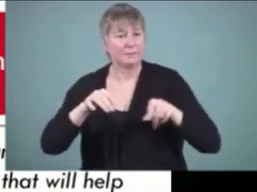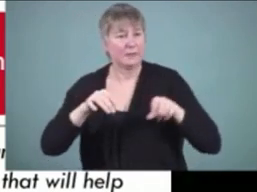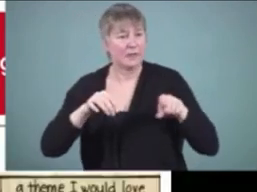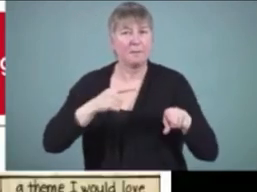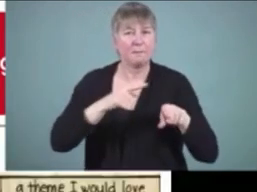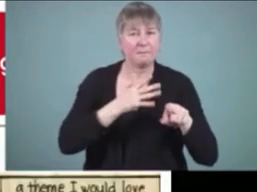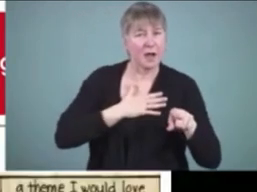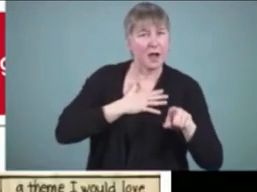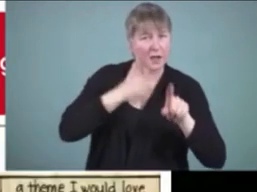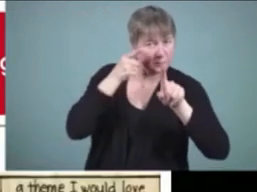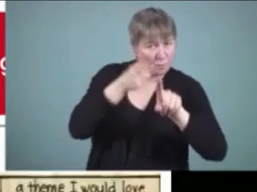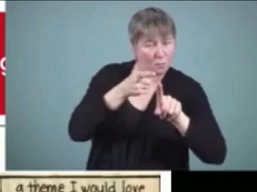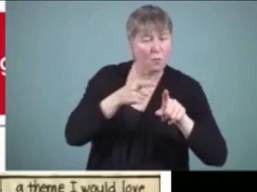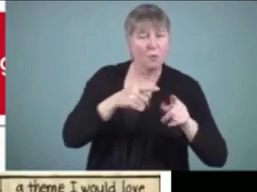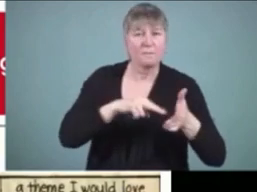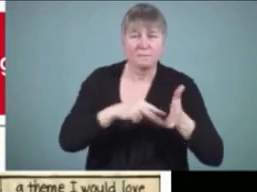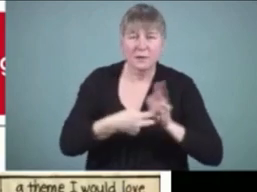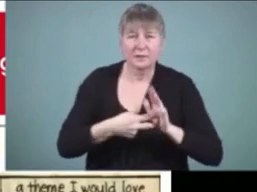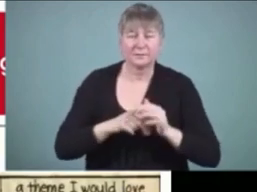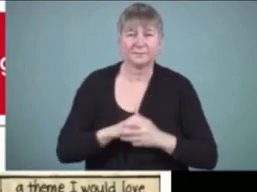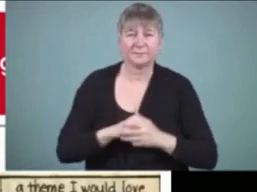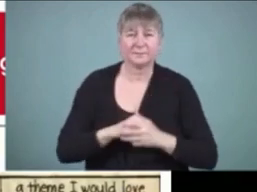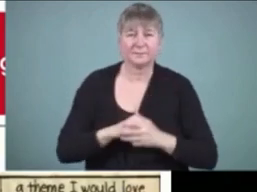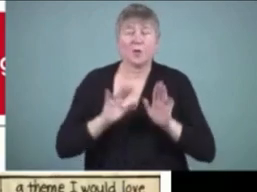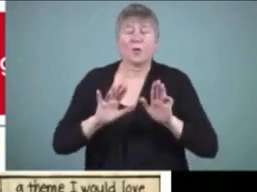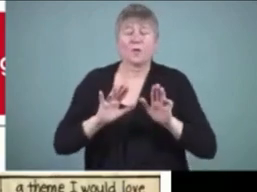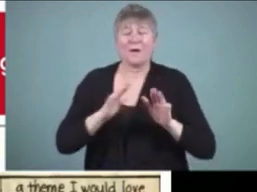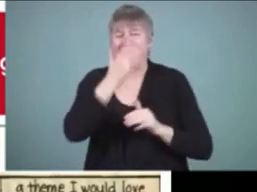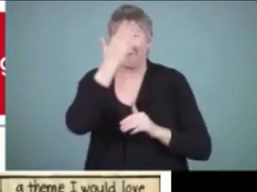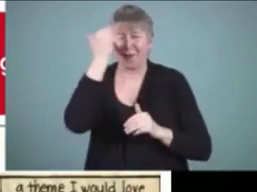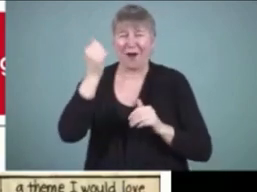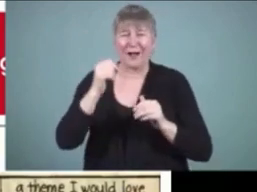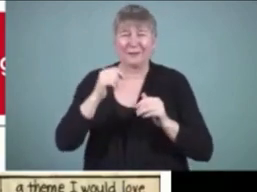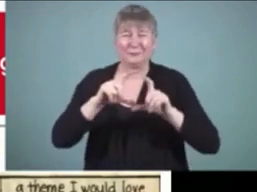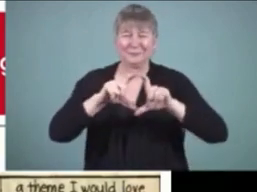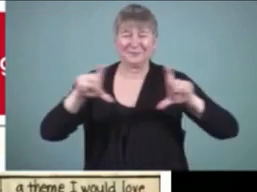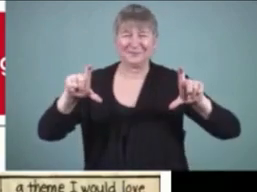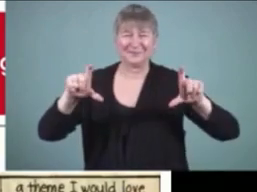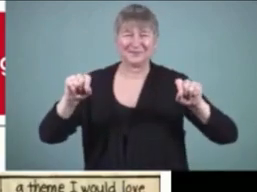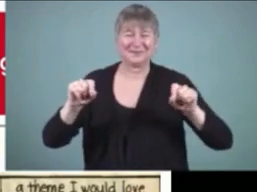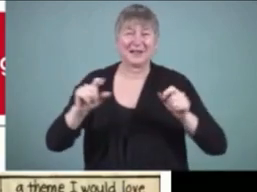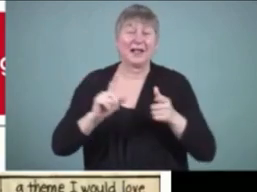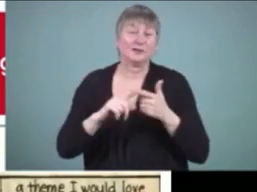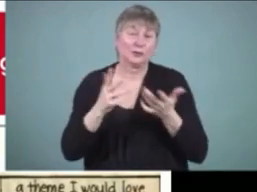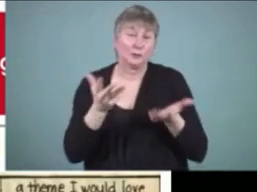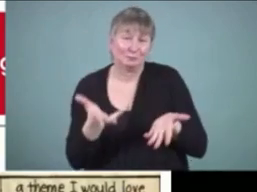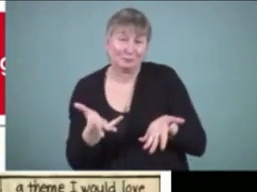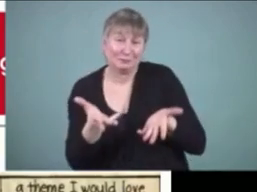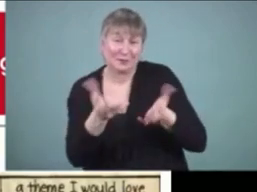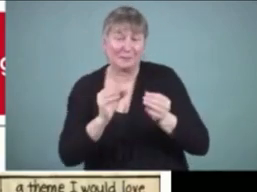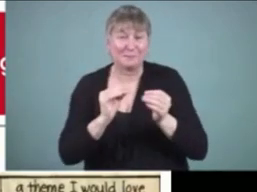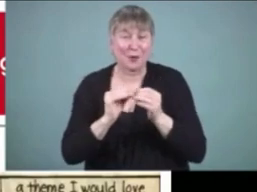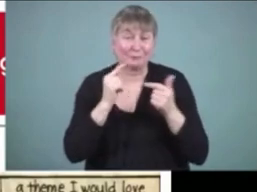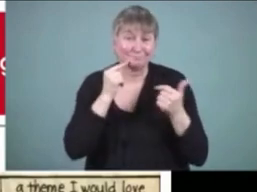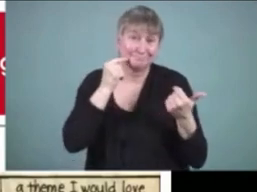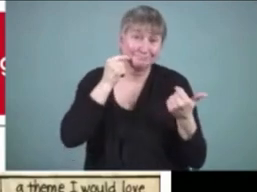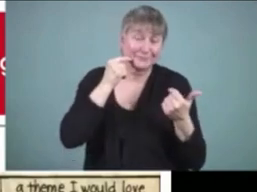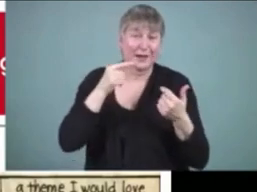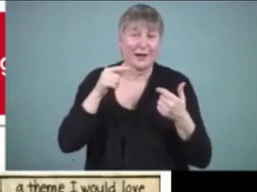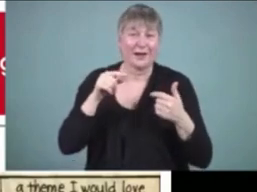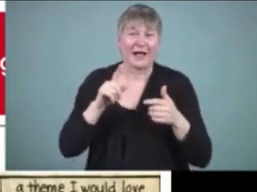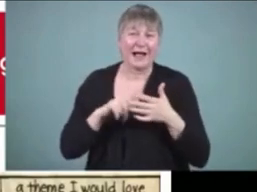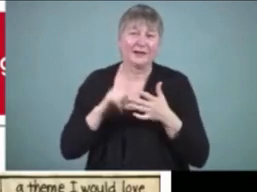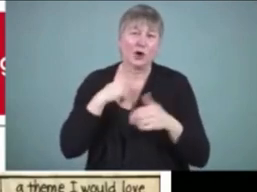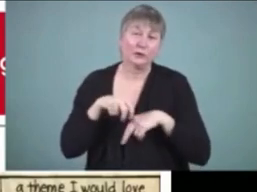those of you, oh, I forgot about this. I forgot just to lighten the mood when you're sitting watching